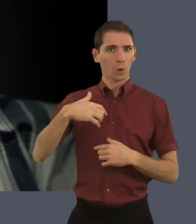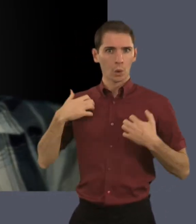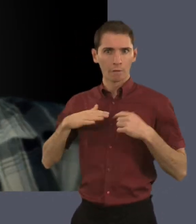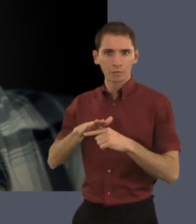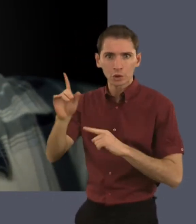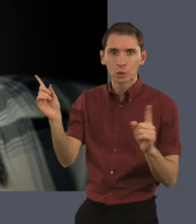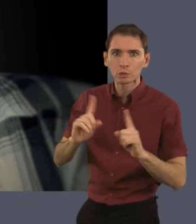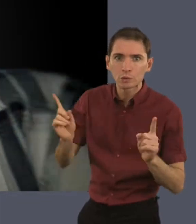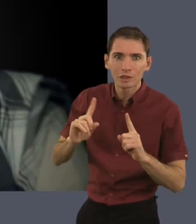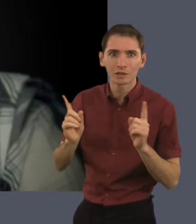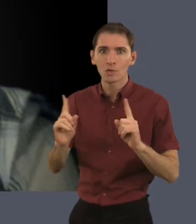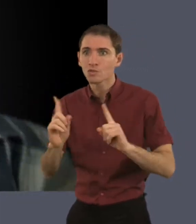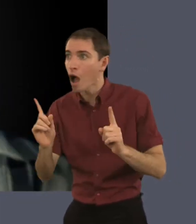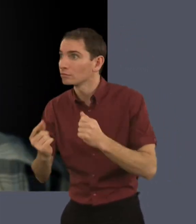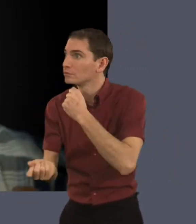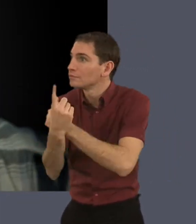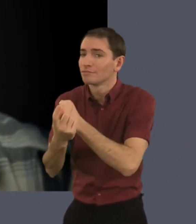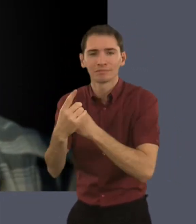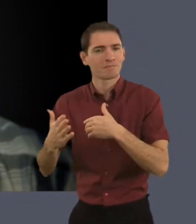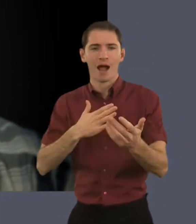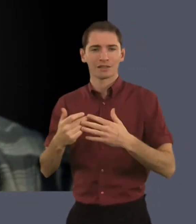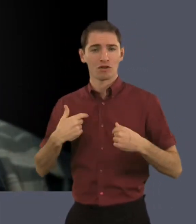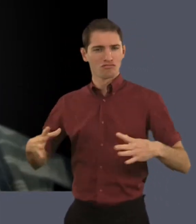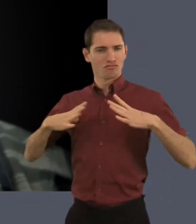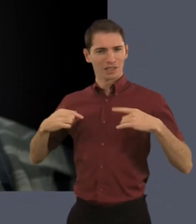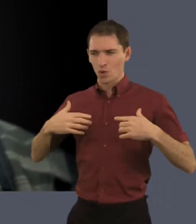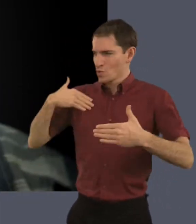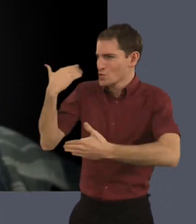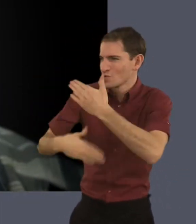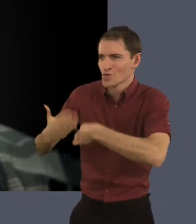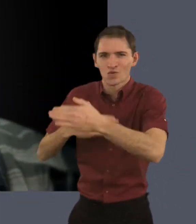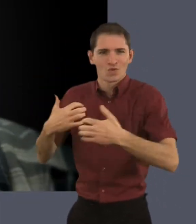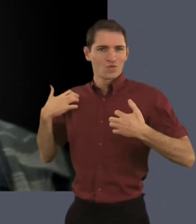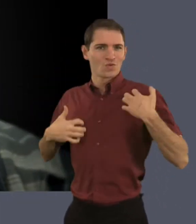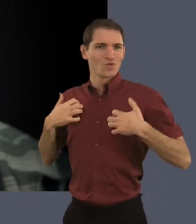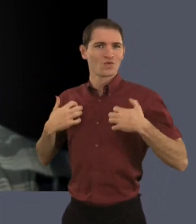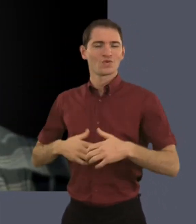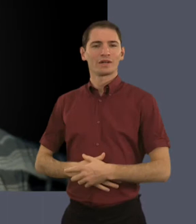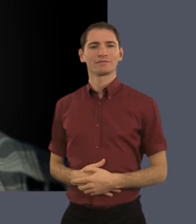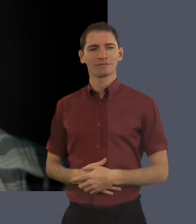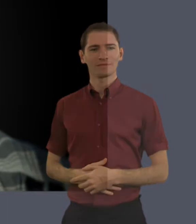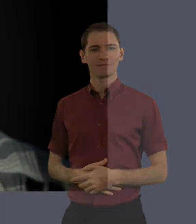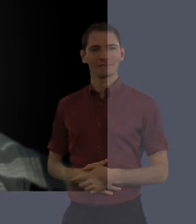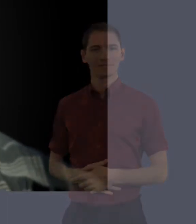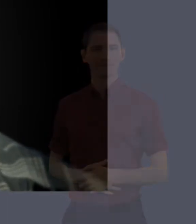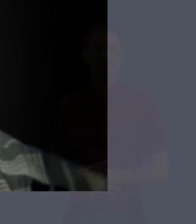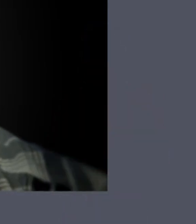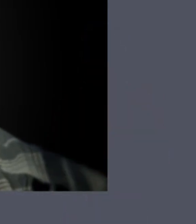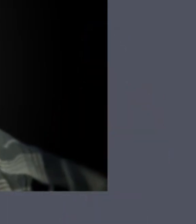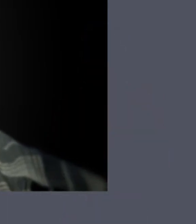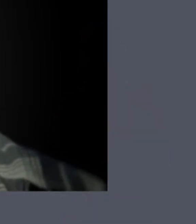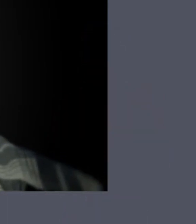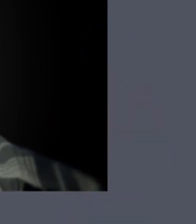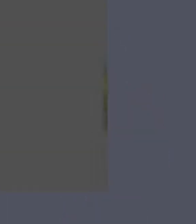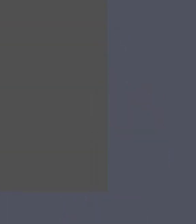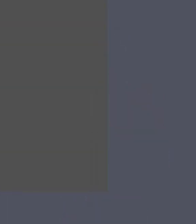I actually feel excited for the future, and I can't wait to see what it holds for me and what it'll bring. So yeah, bring it on, that's